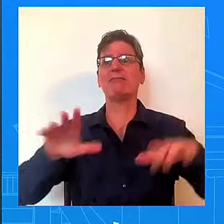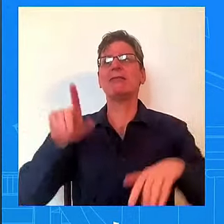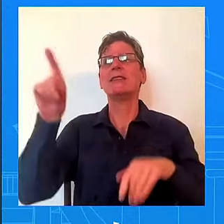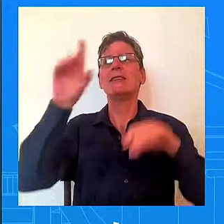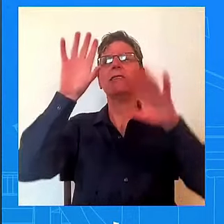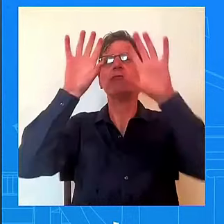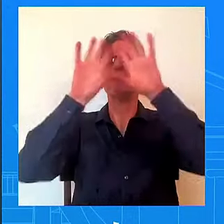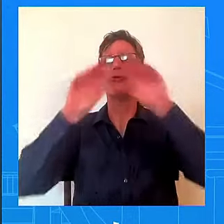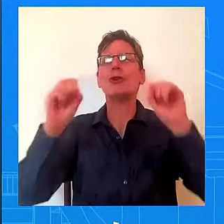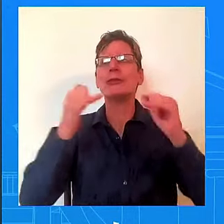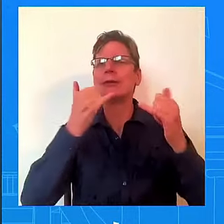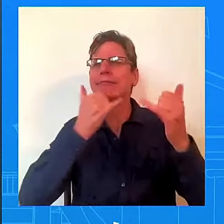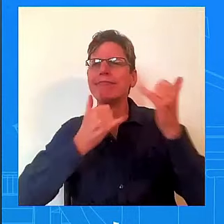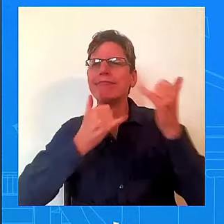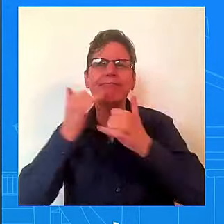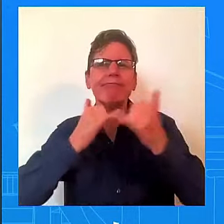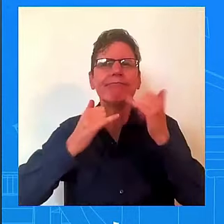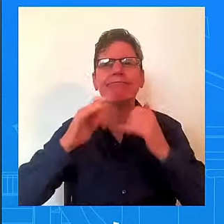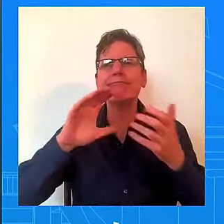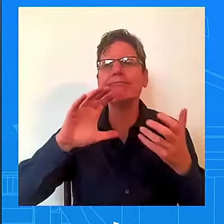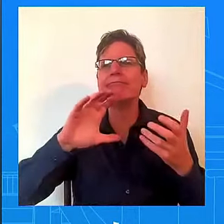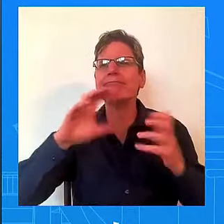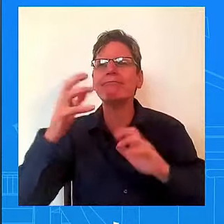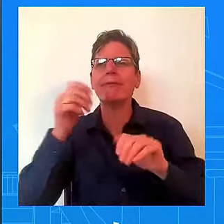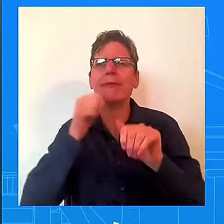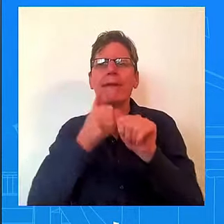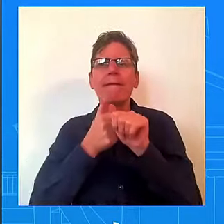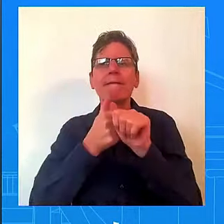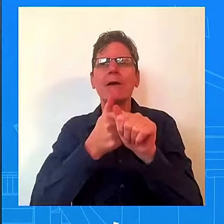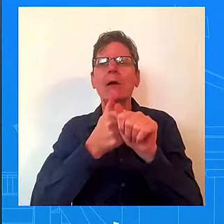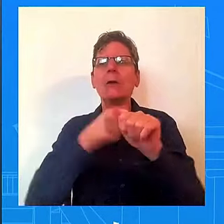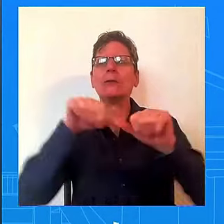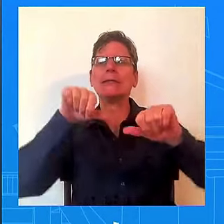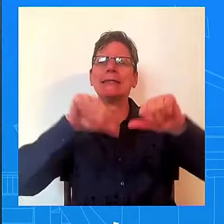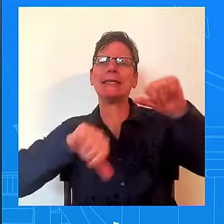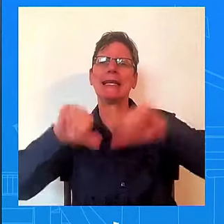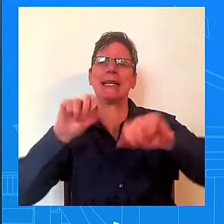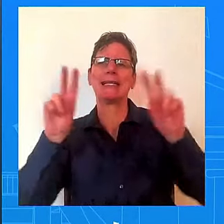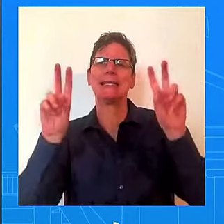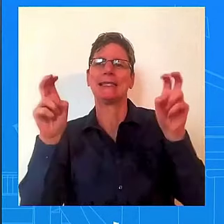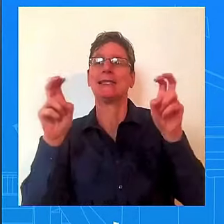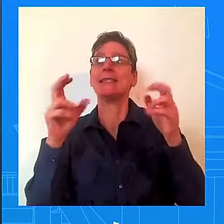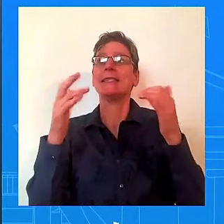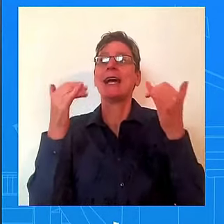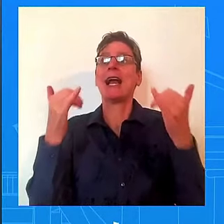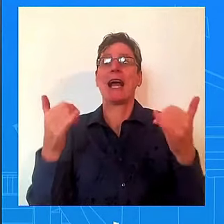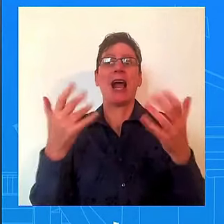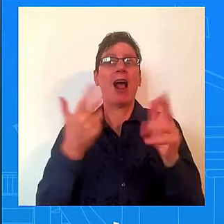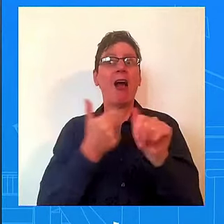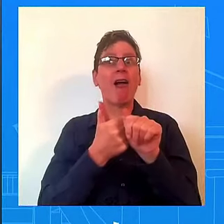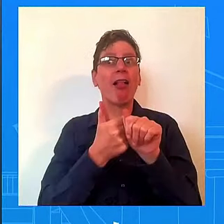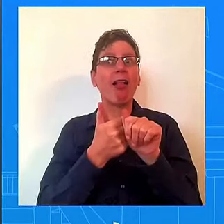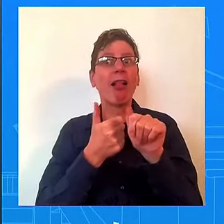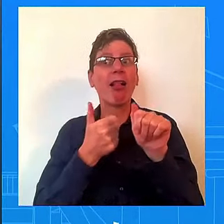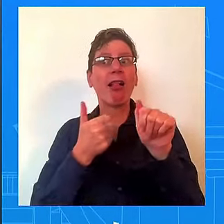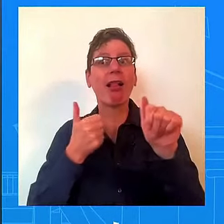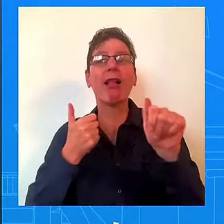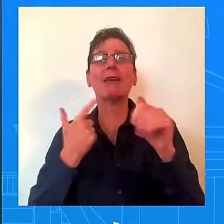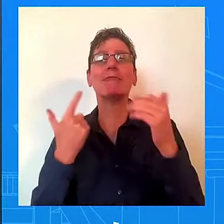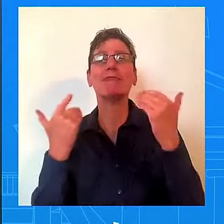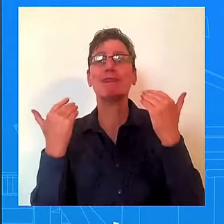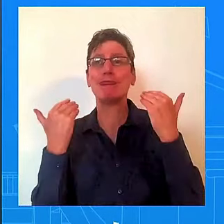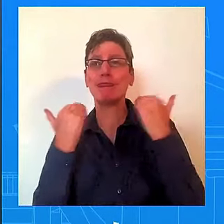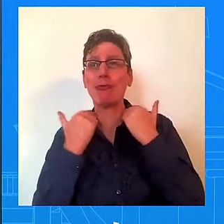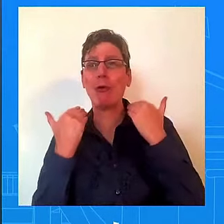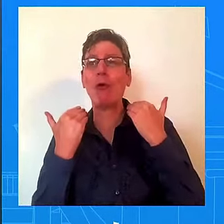the science. We were in a pandemic-induced recession that resulted in millions of jobs that were lost. And the president